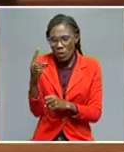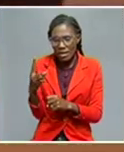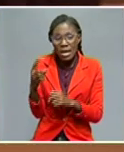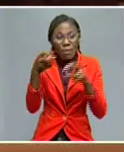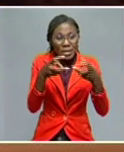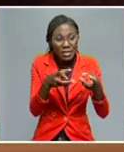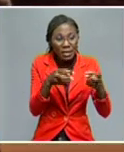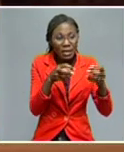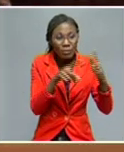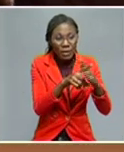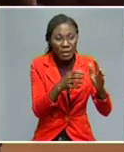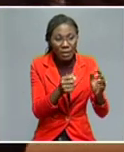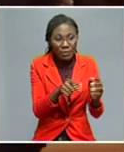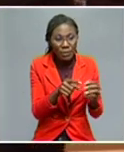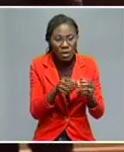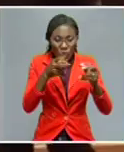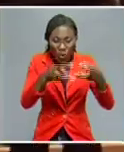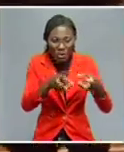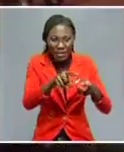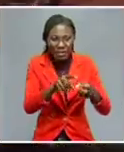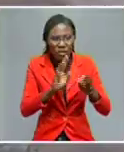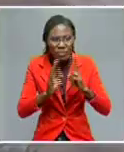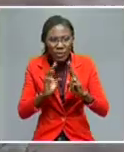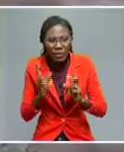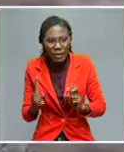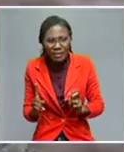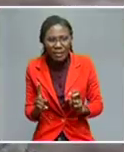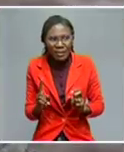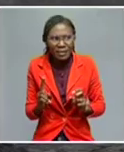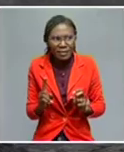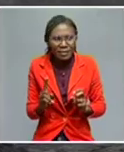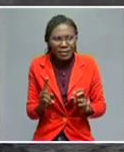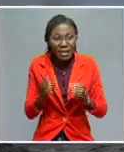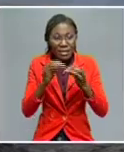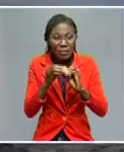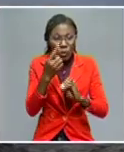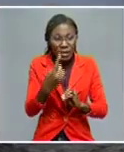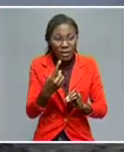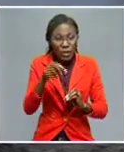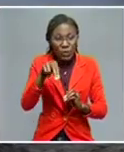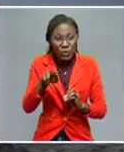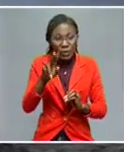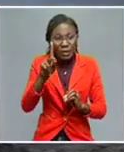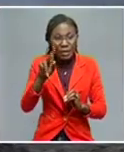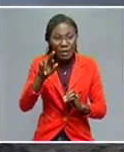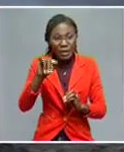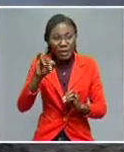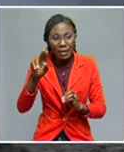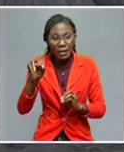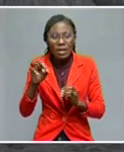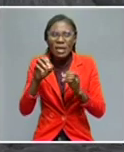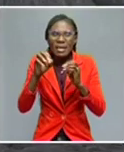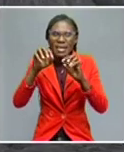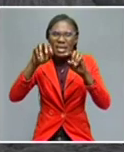determined, number one, that Ukraine should give up nuclear weapons.